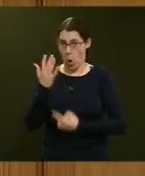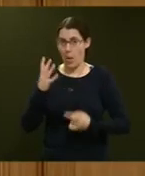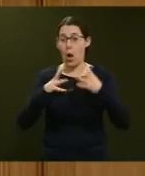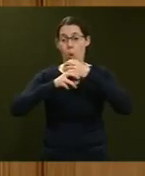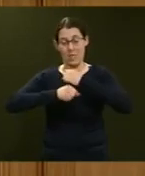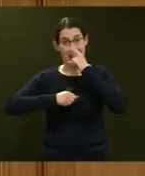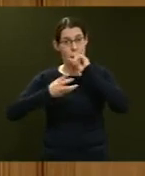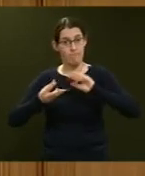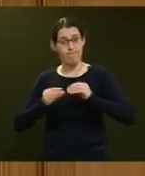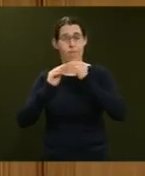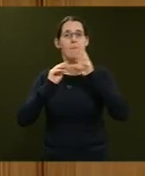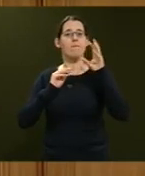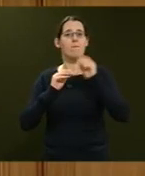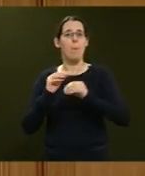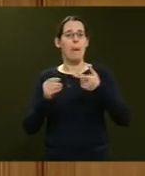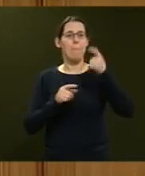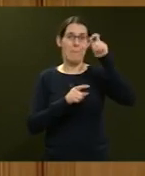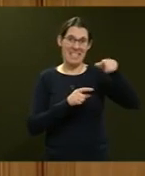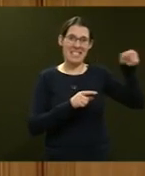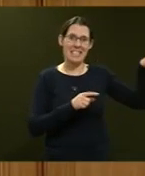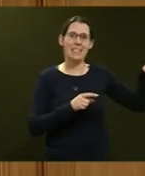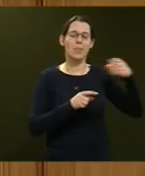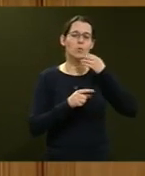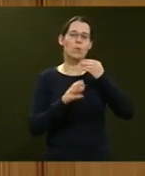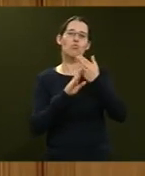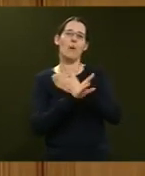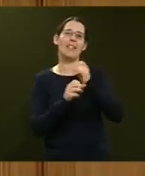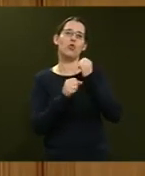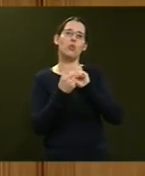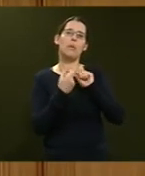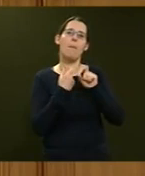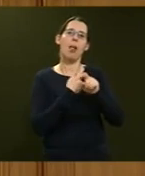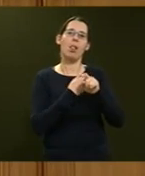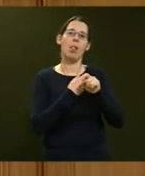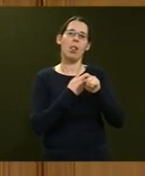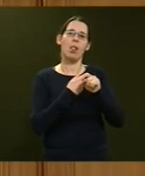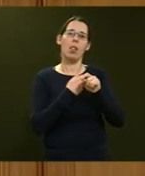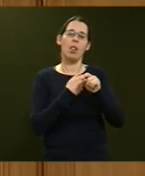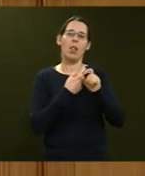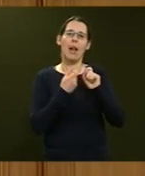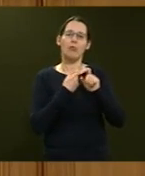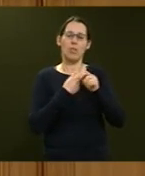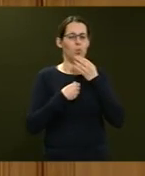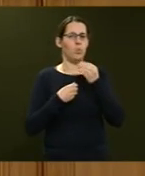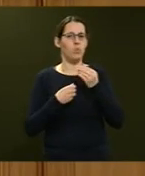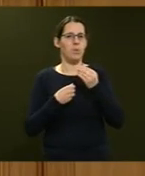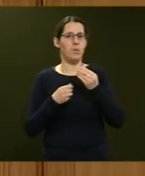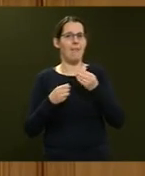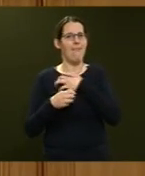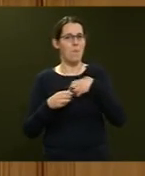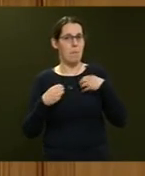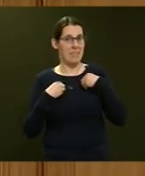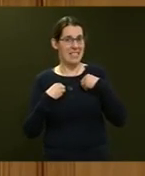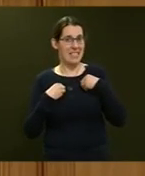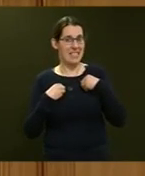drawn from Ministers using private Gmail addresses for Government business is that they have